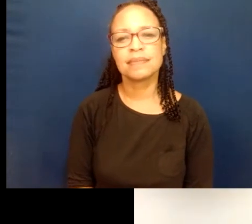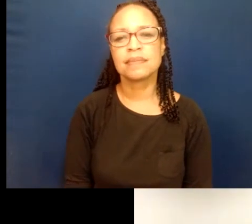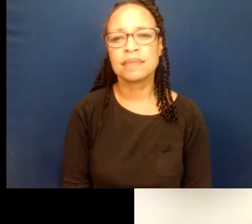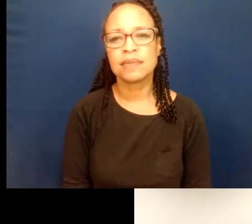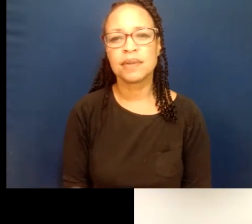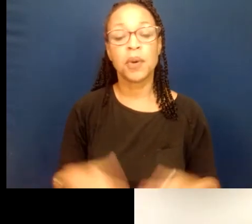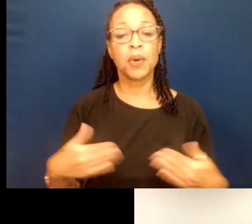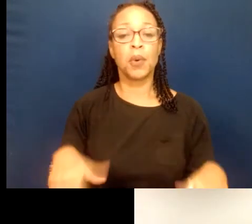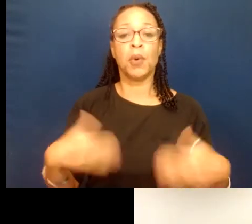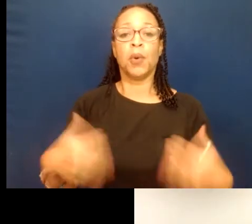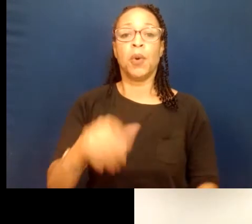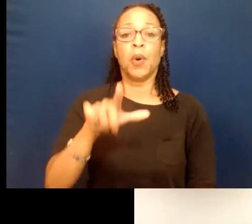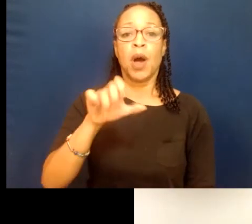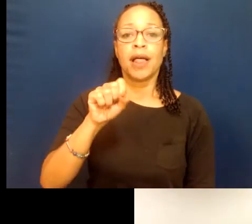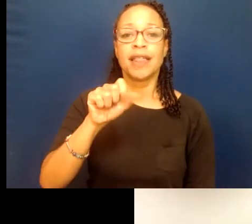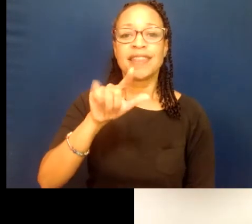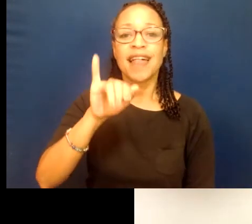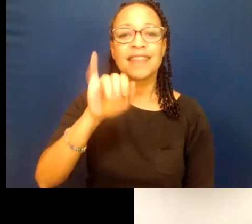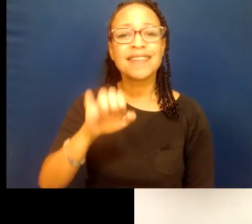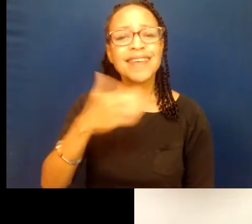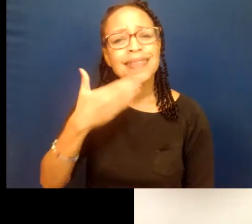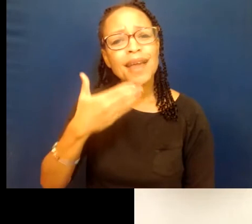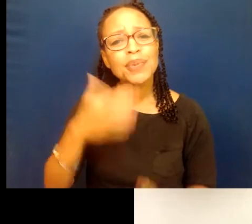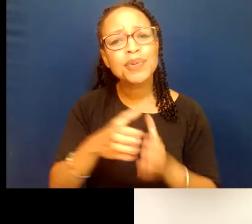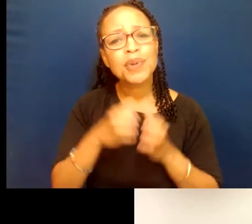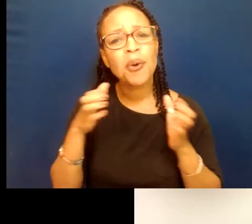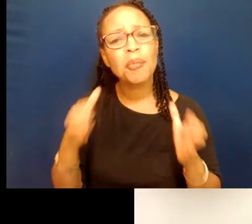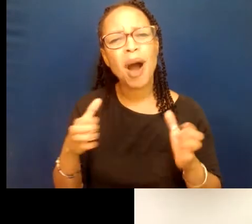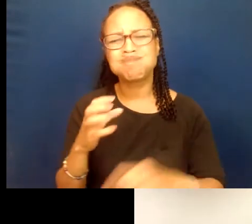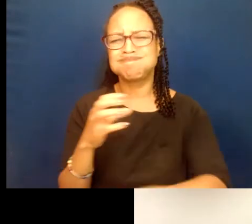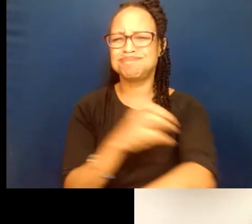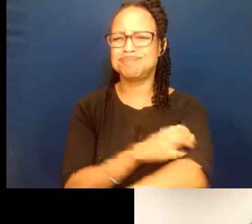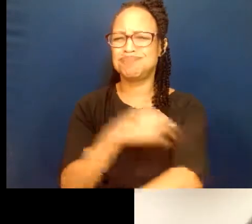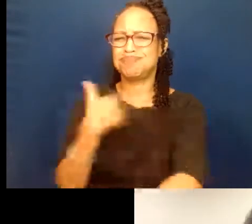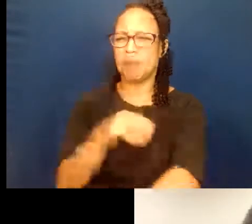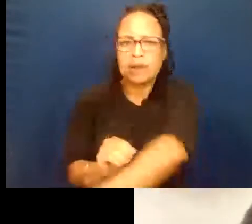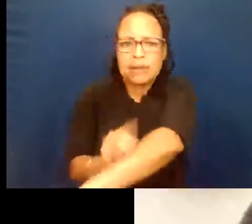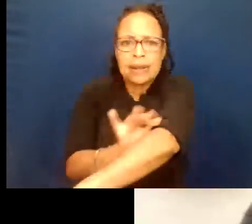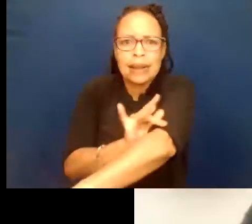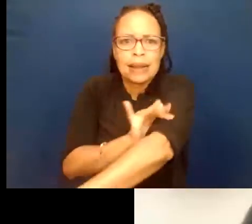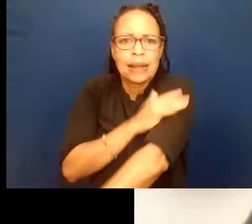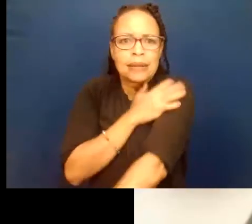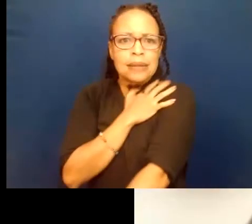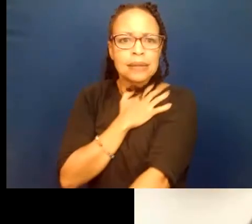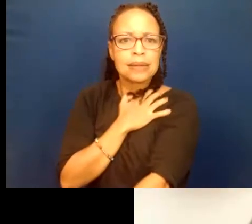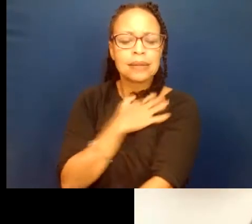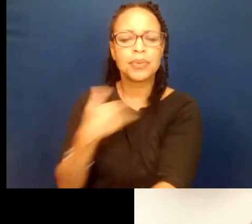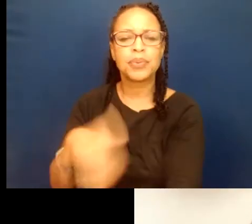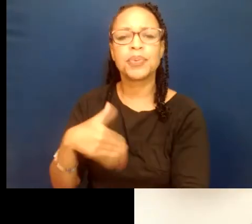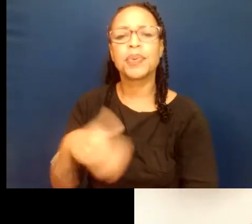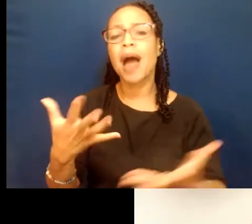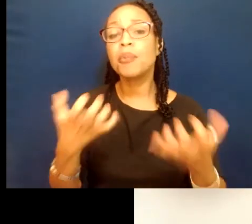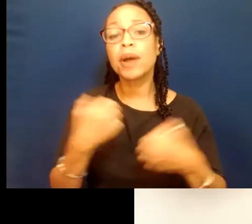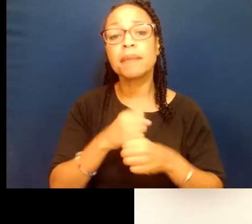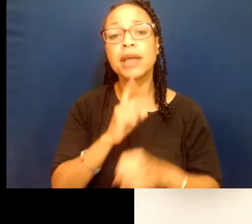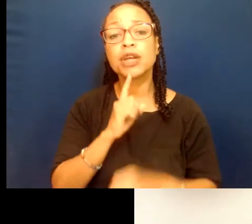Well, Leslie, thank you so much. So powerful. It gave me chills. I want to make sure